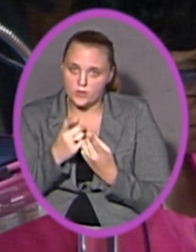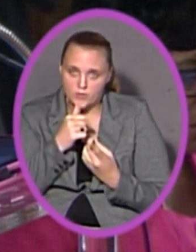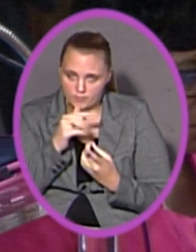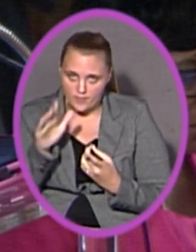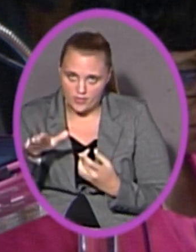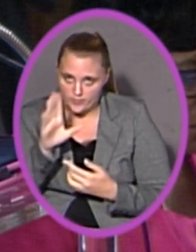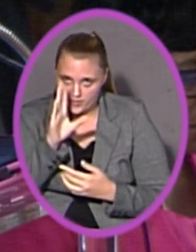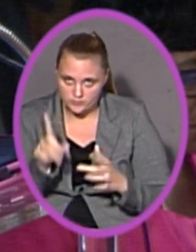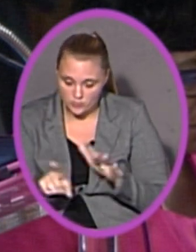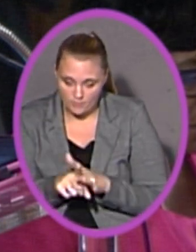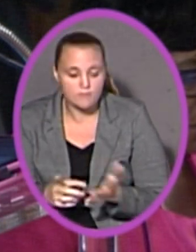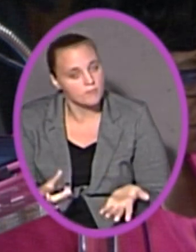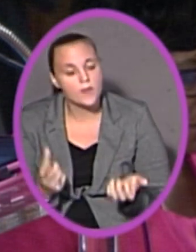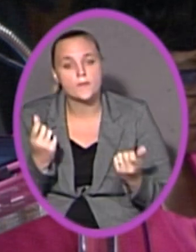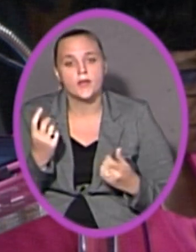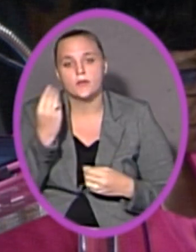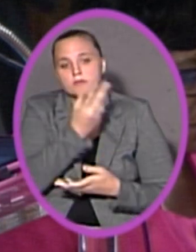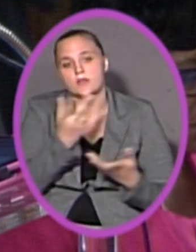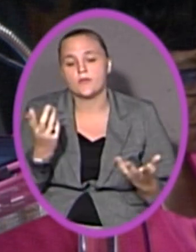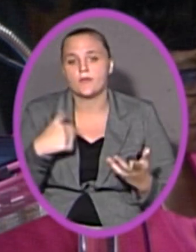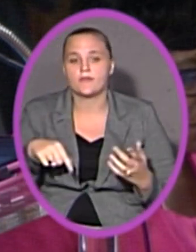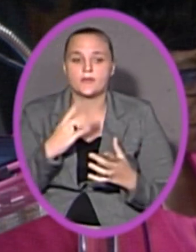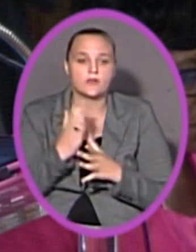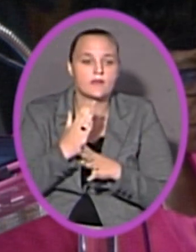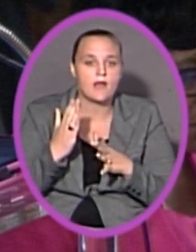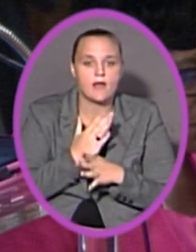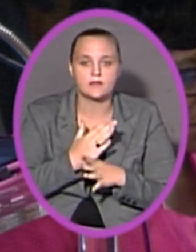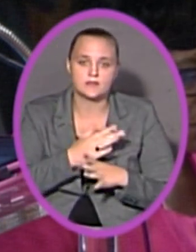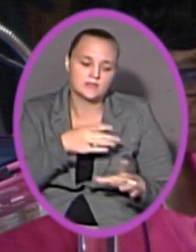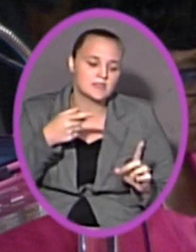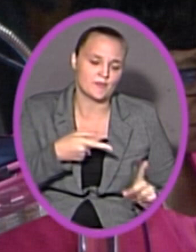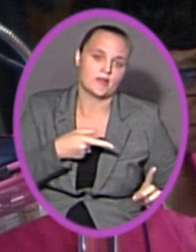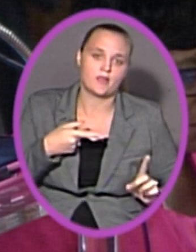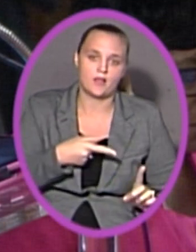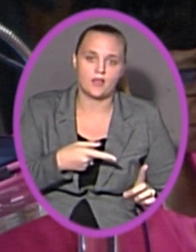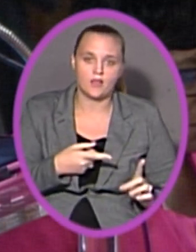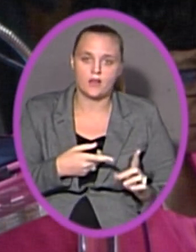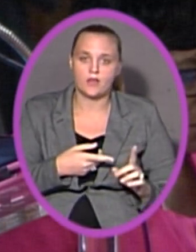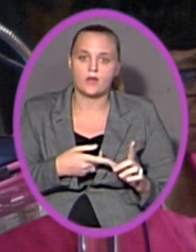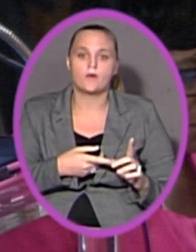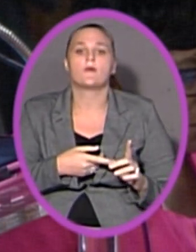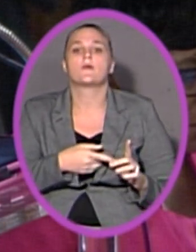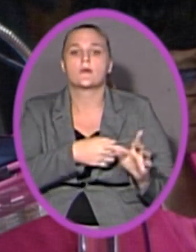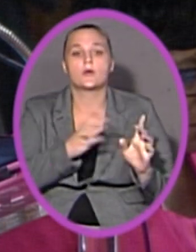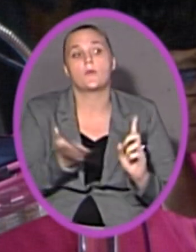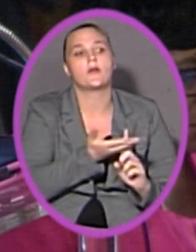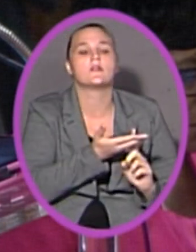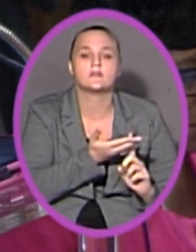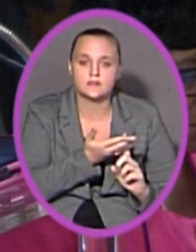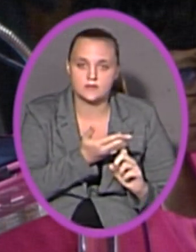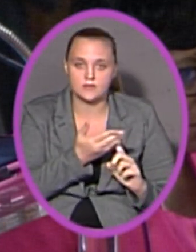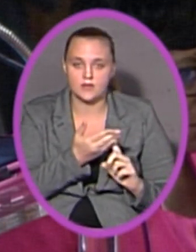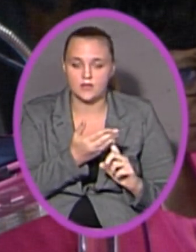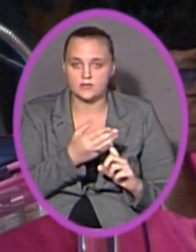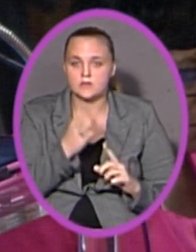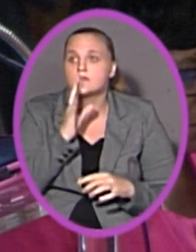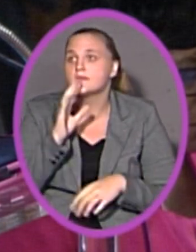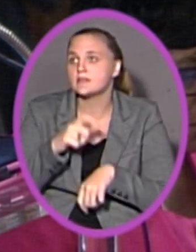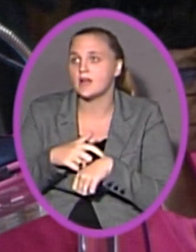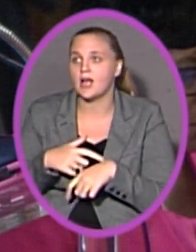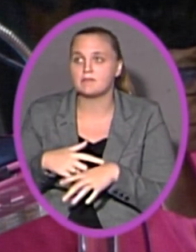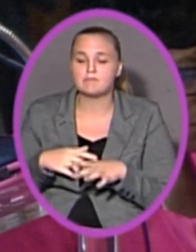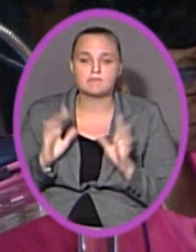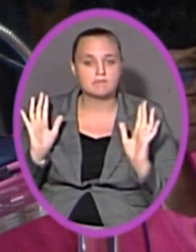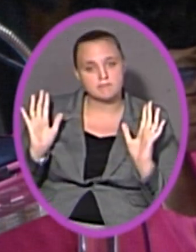up. Many will tell you that they have been harassed, intimidated, or coerced into retracting their speak time. Why is this terrible